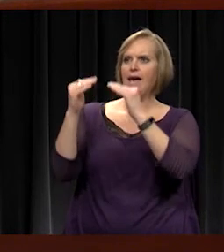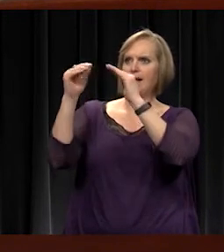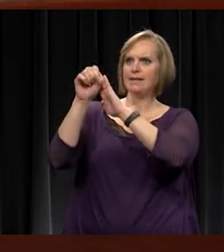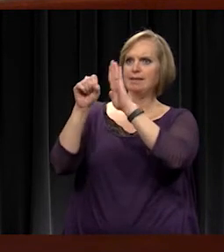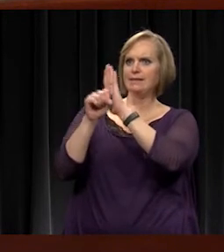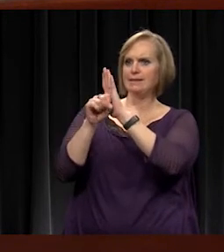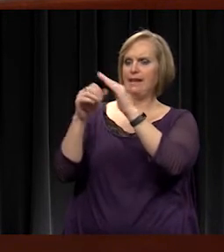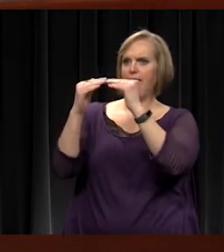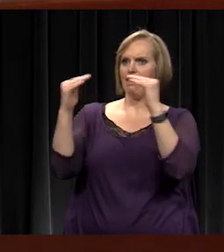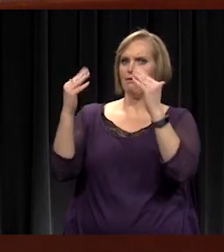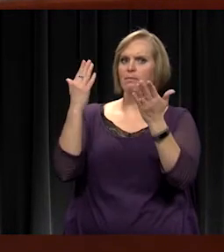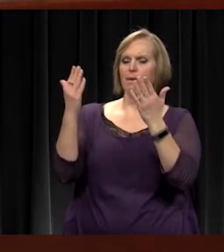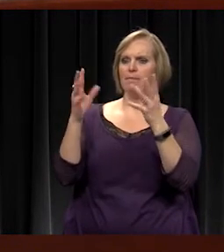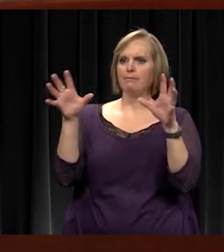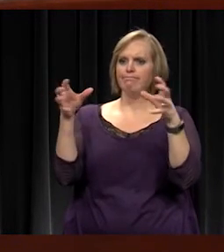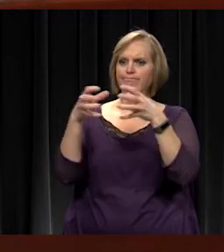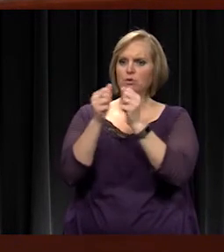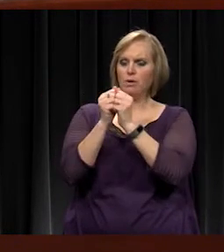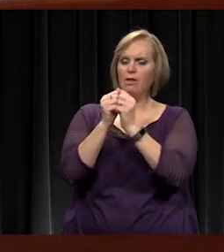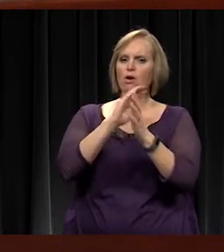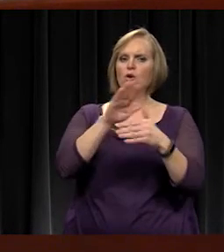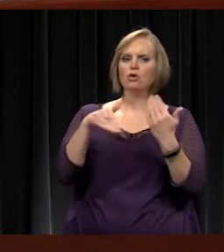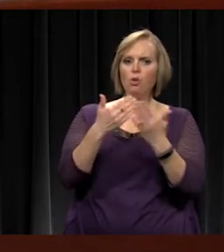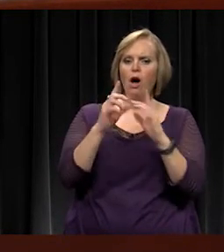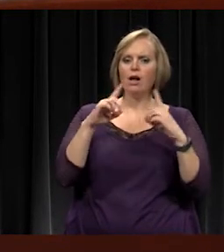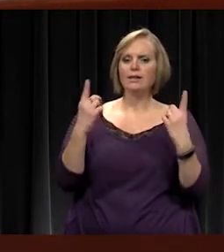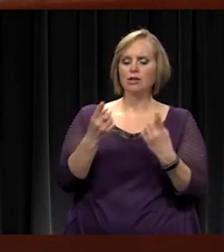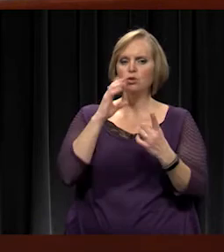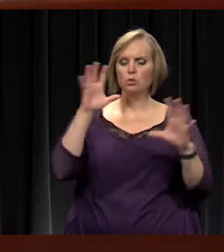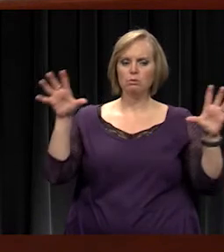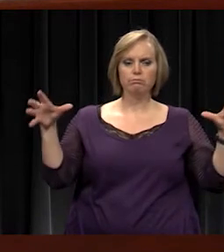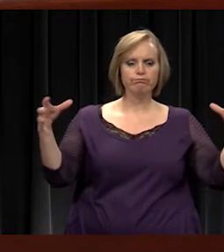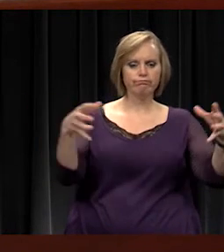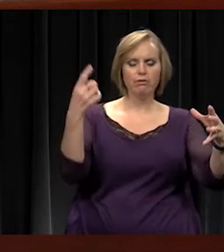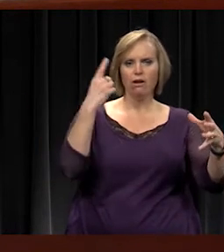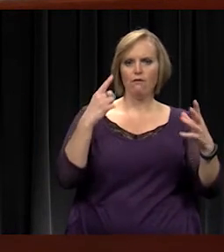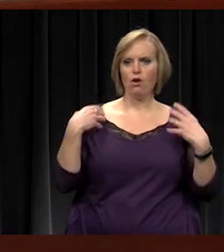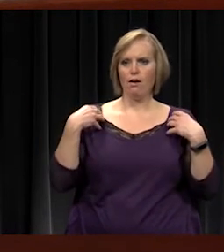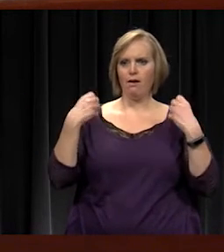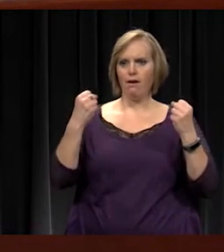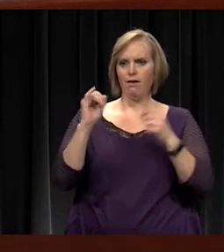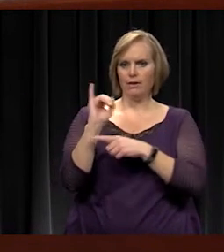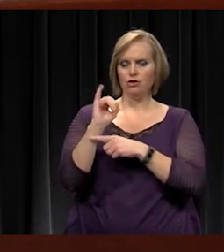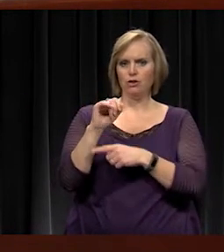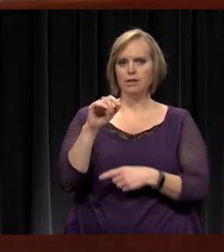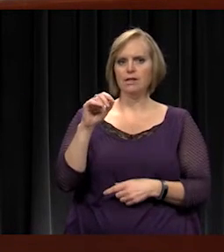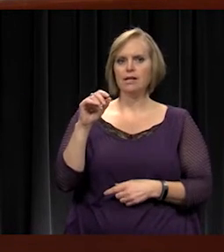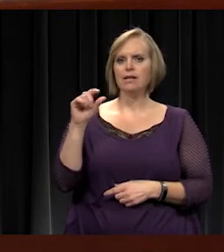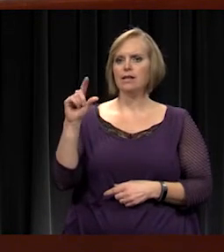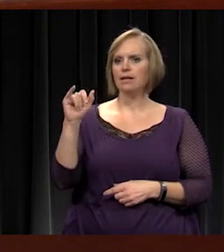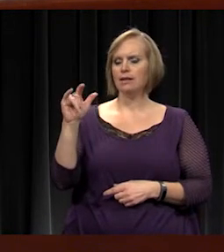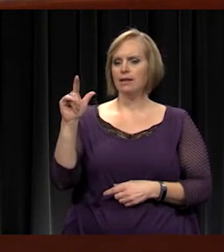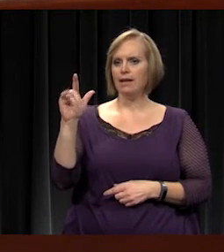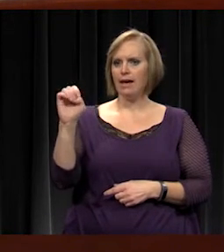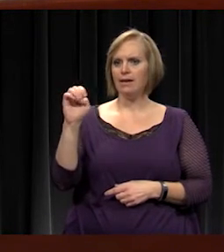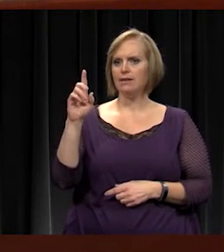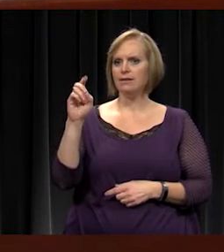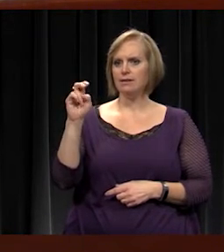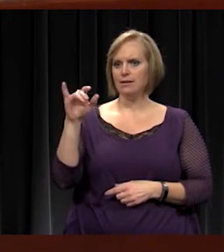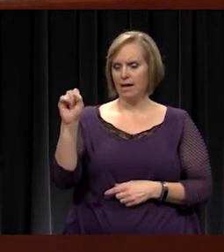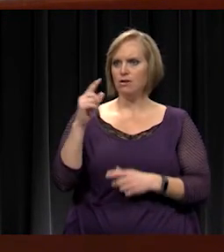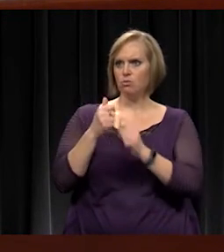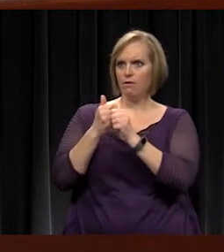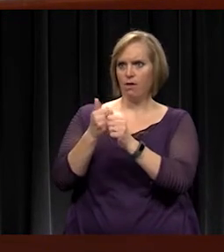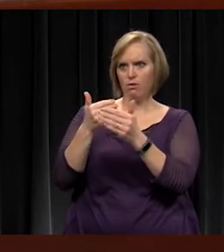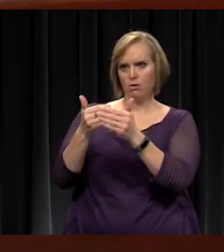together so that all school districts would go together for health insurance. Dale Dennis, who we follow pretty closely obviously in terms of our guidelines, has